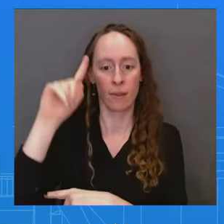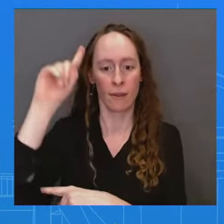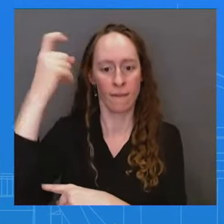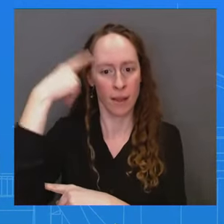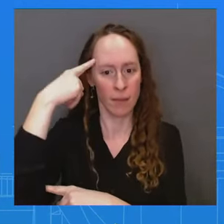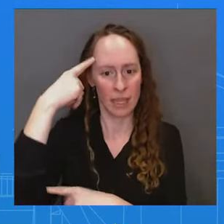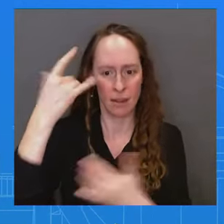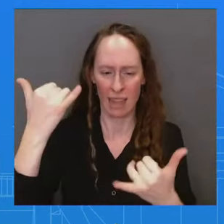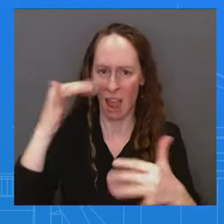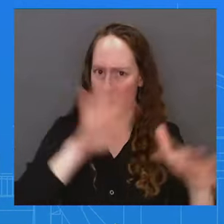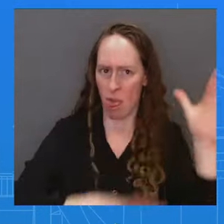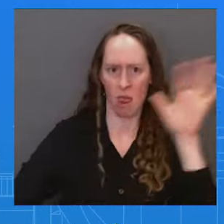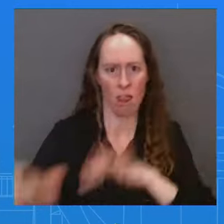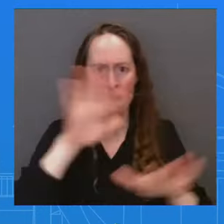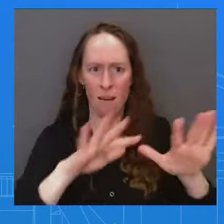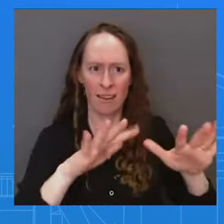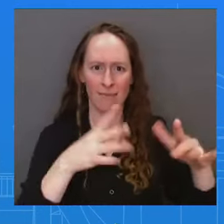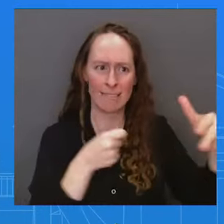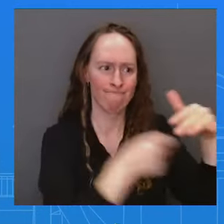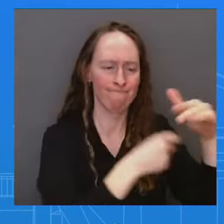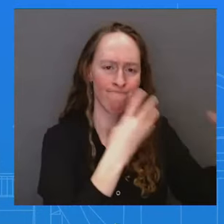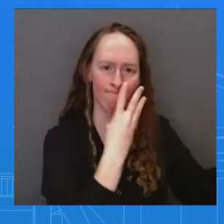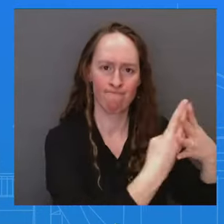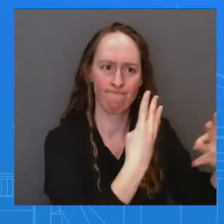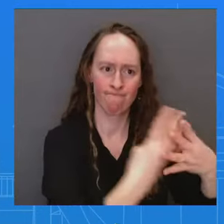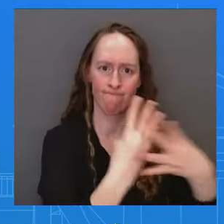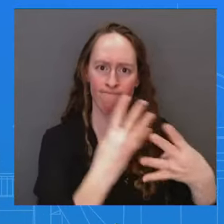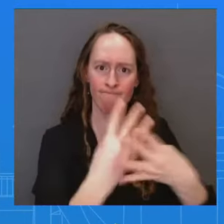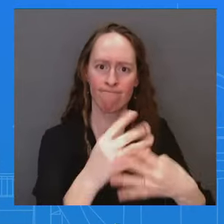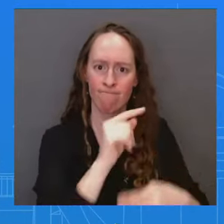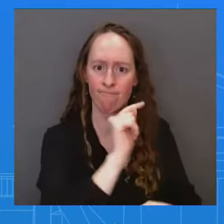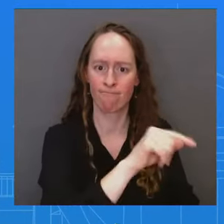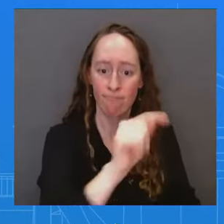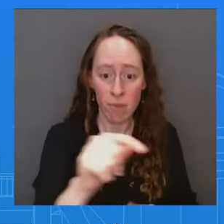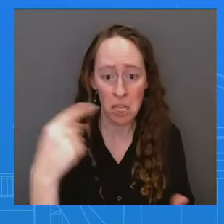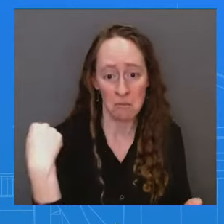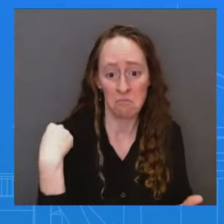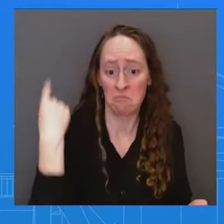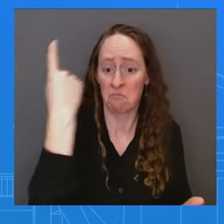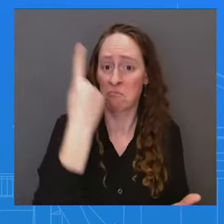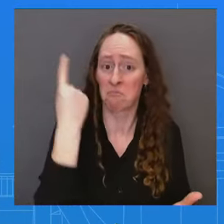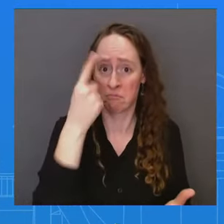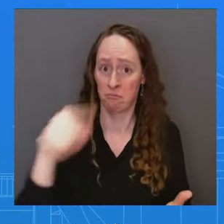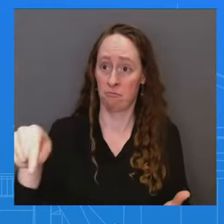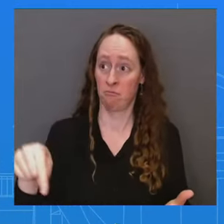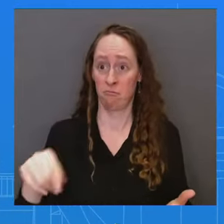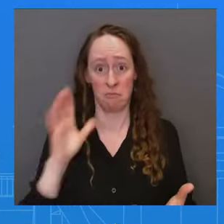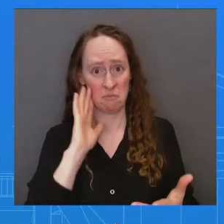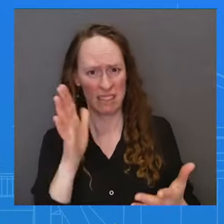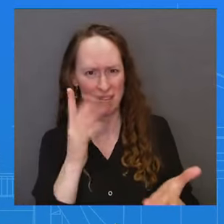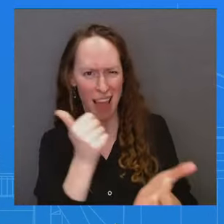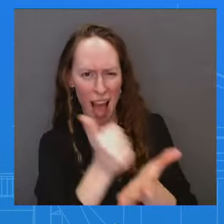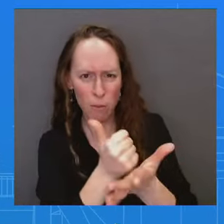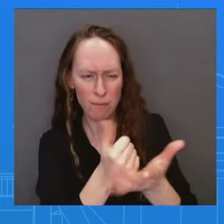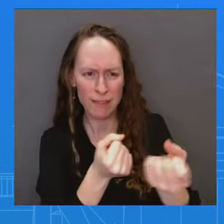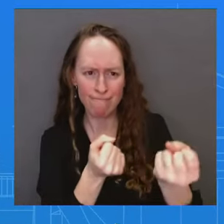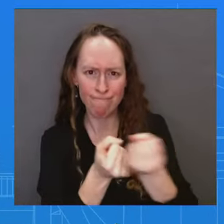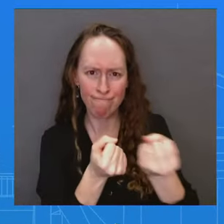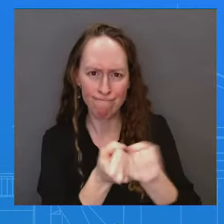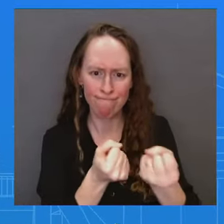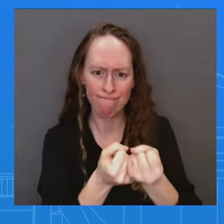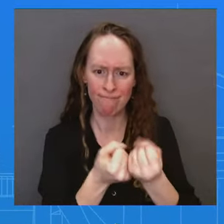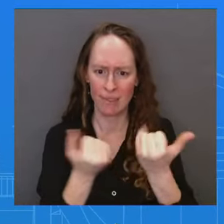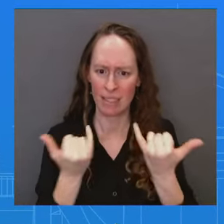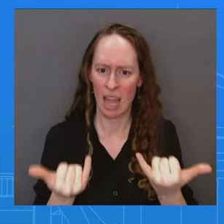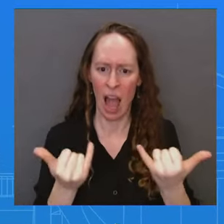aid to the President of Ecuador and has deployed the military to try to take control of all this all these country jails. Mr. With the